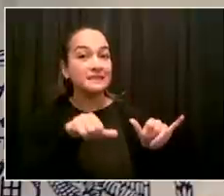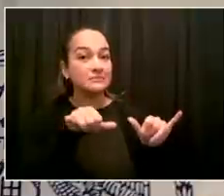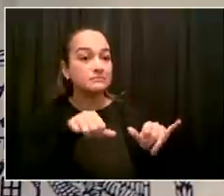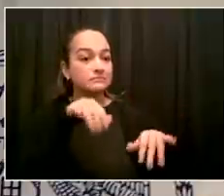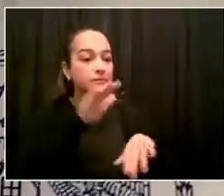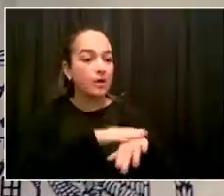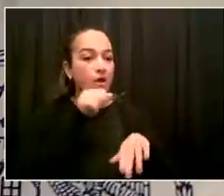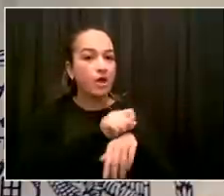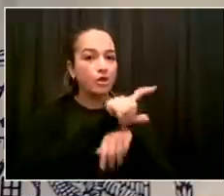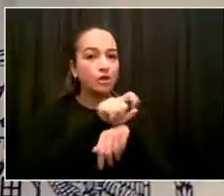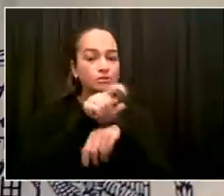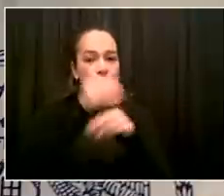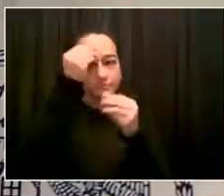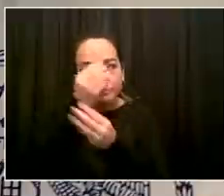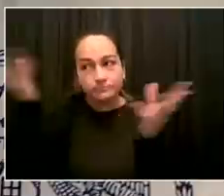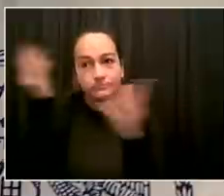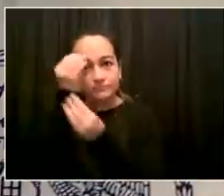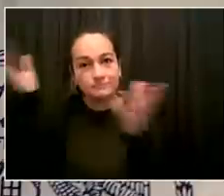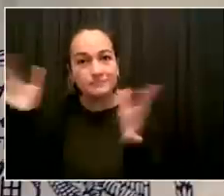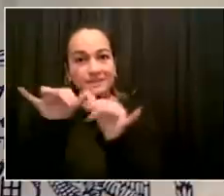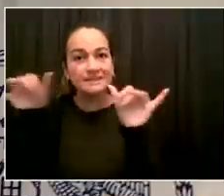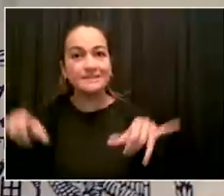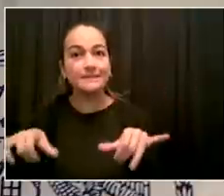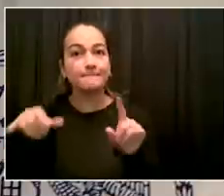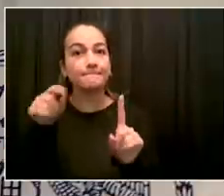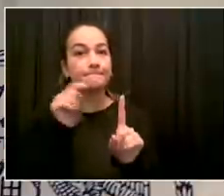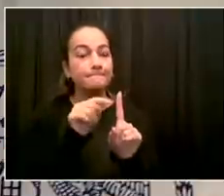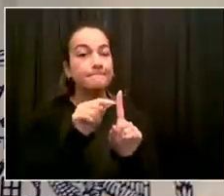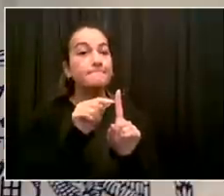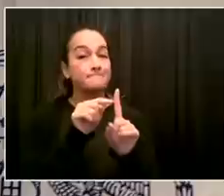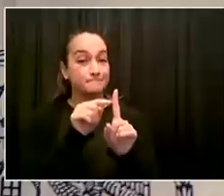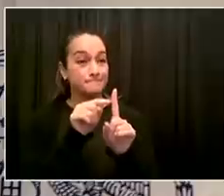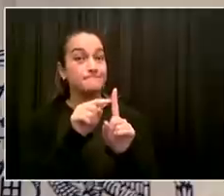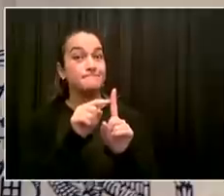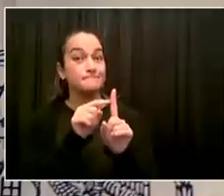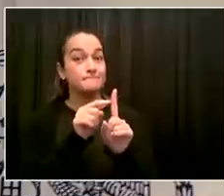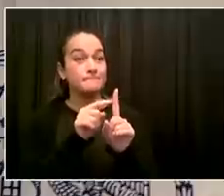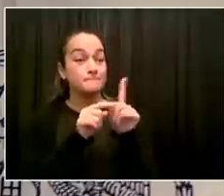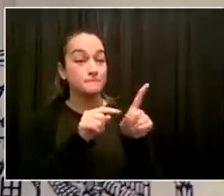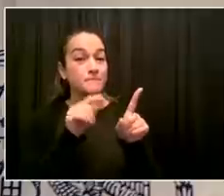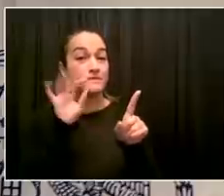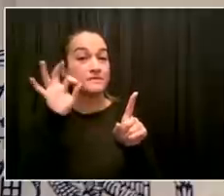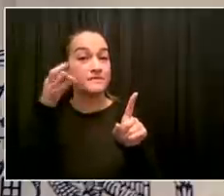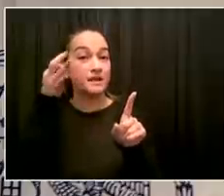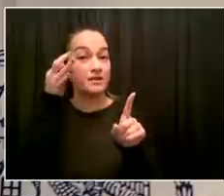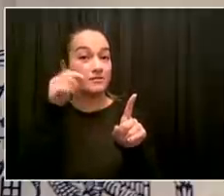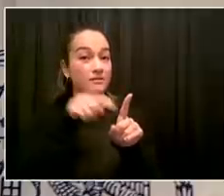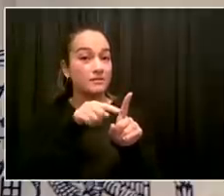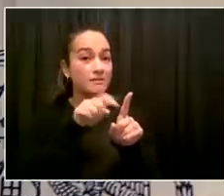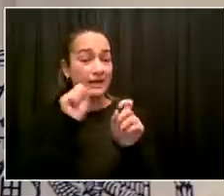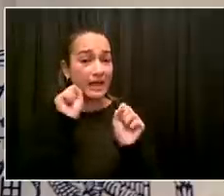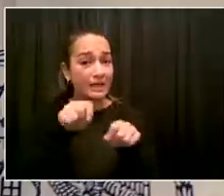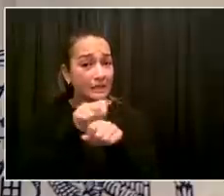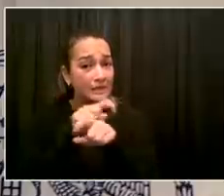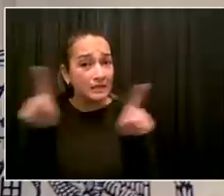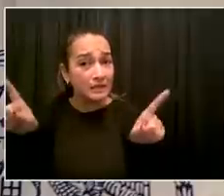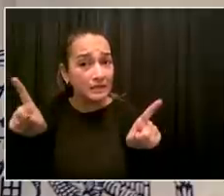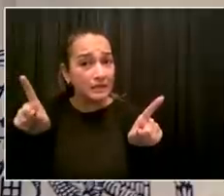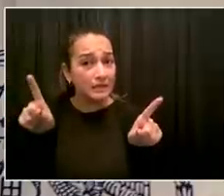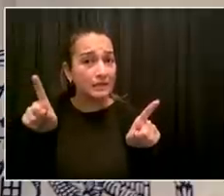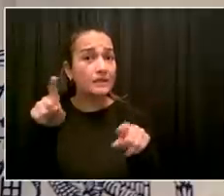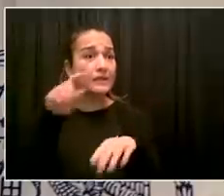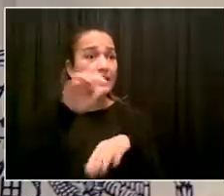are currently only available in English and Spanish. And I'm curious if whether or not the plan includes this, but how the city plans to